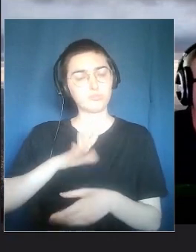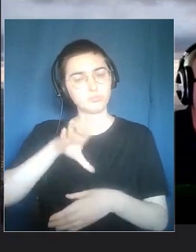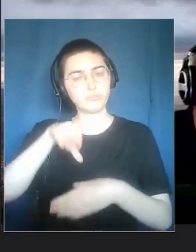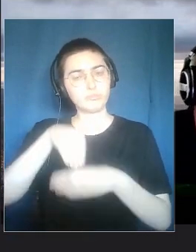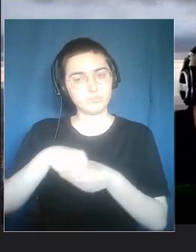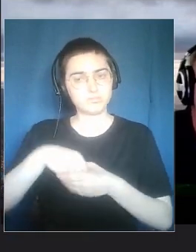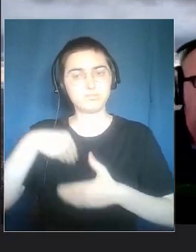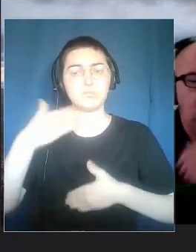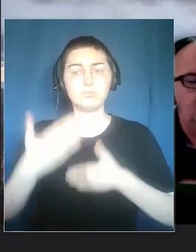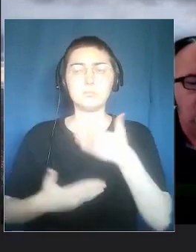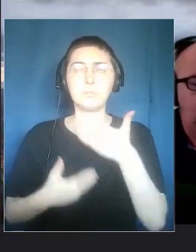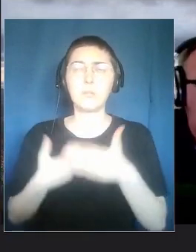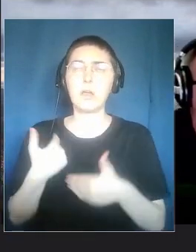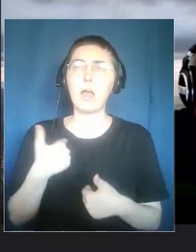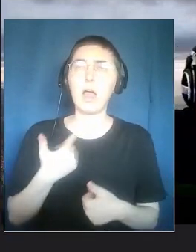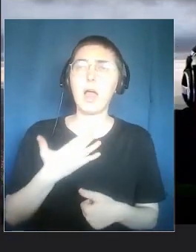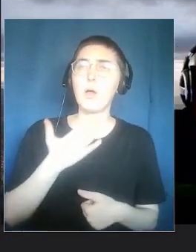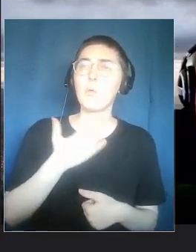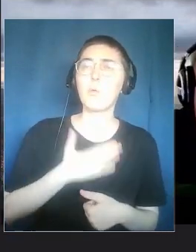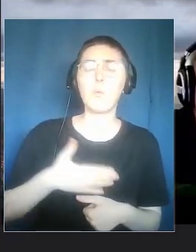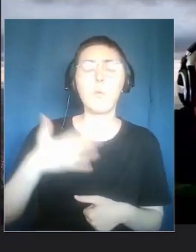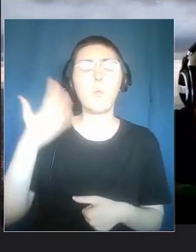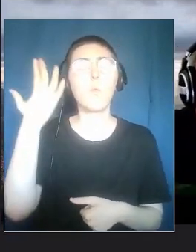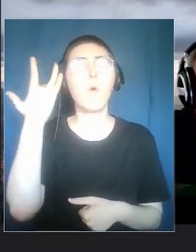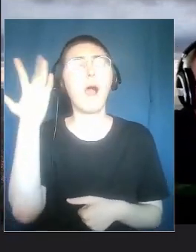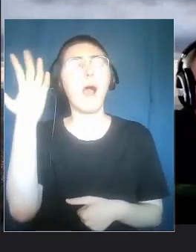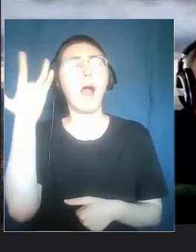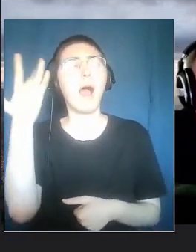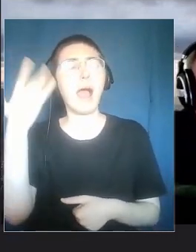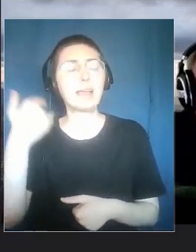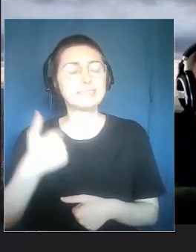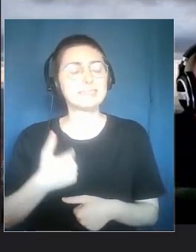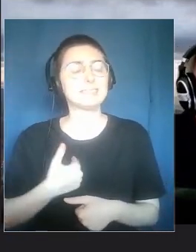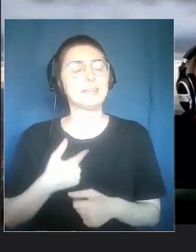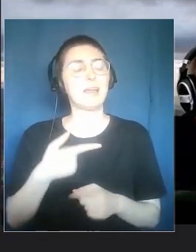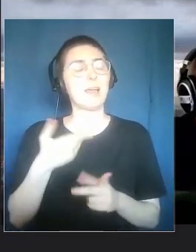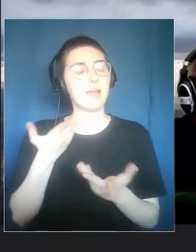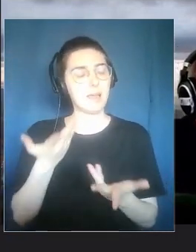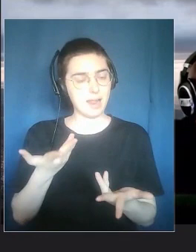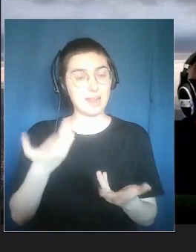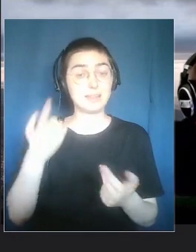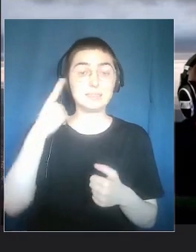how and why participation